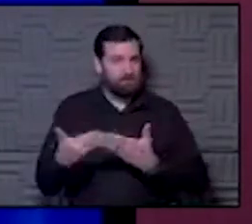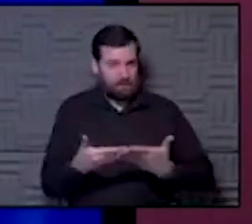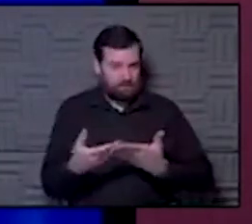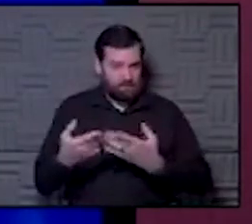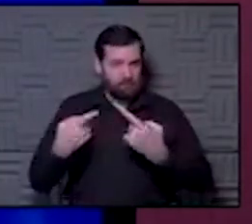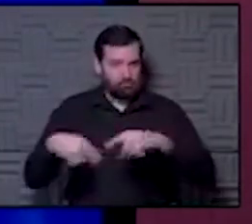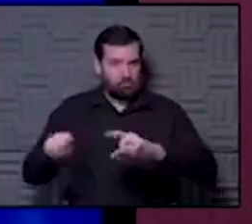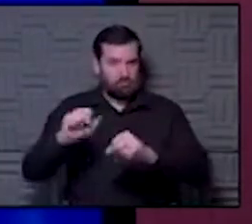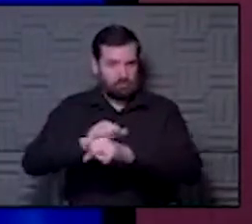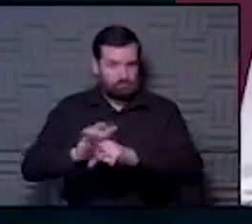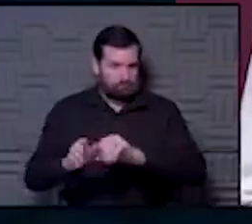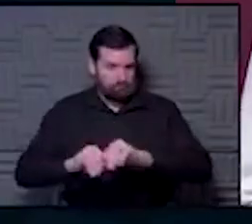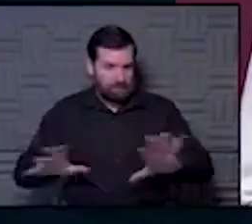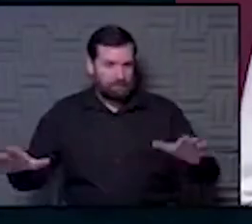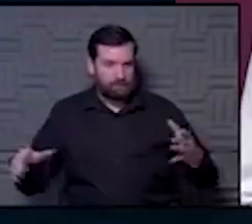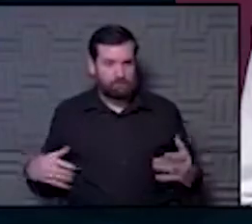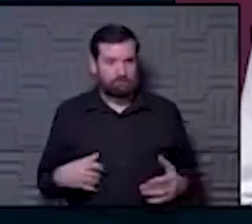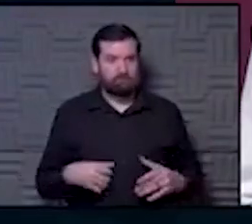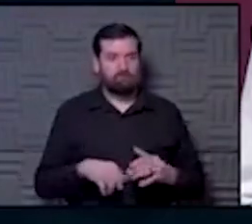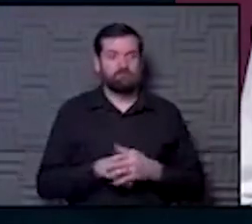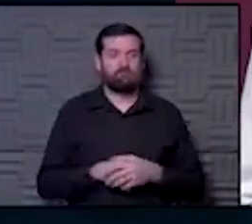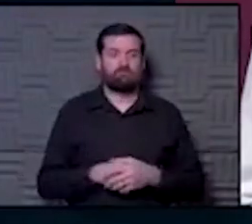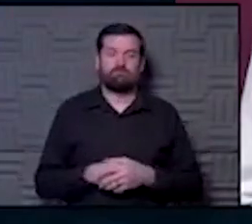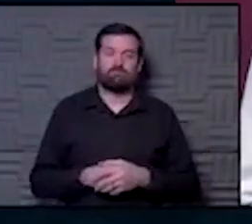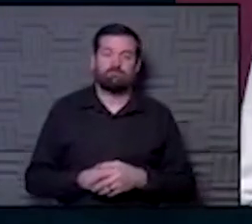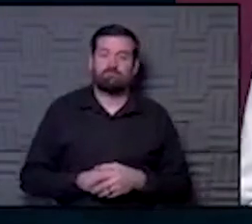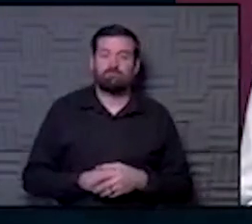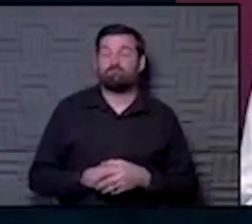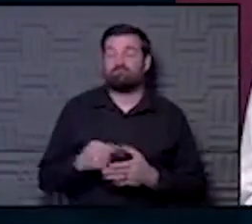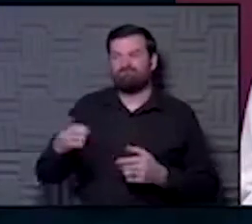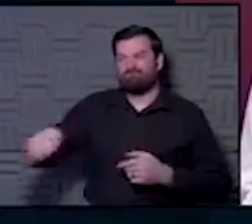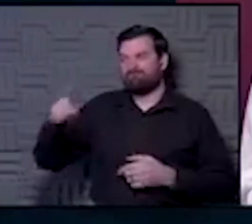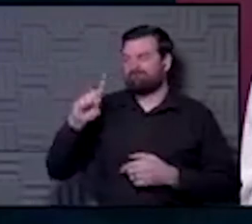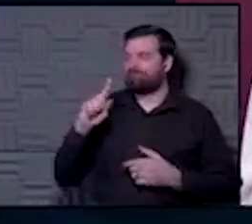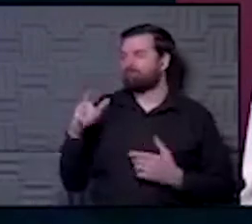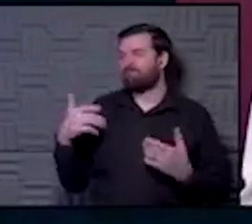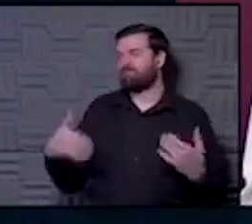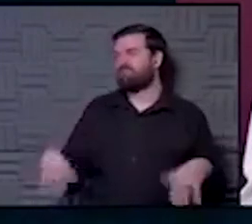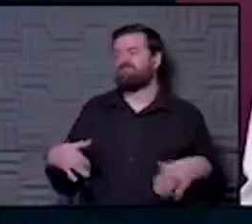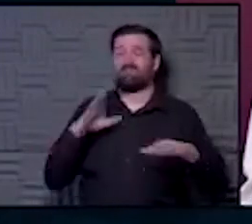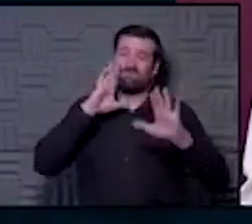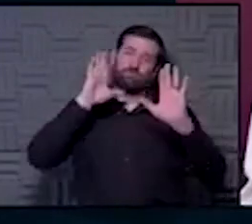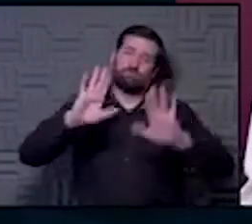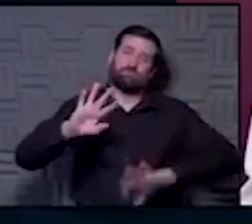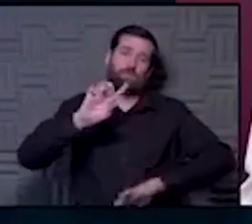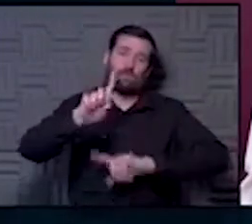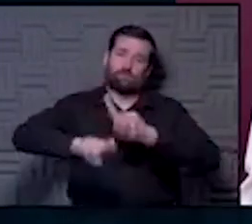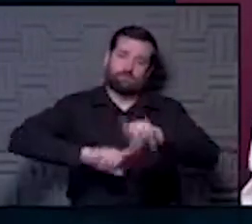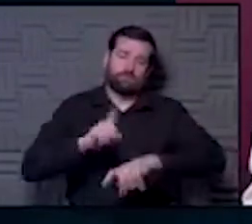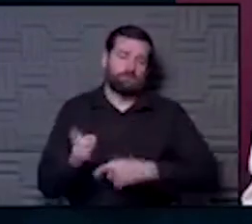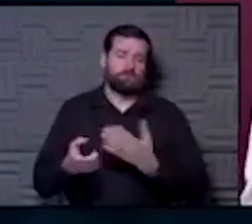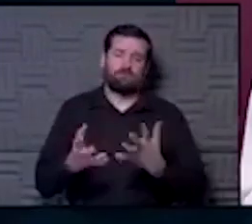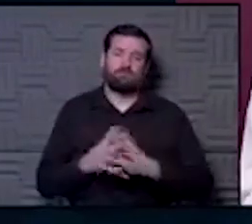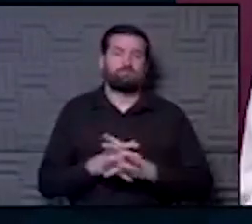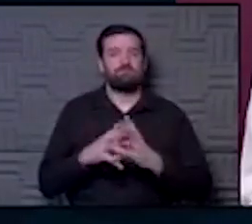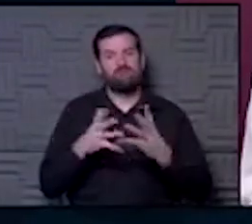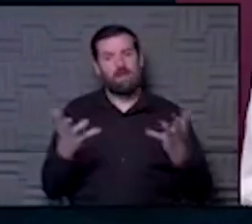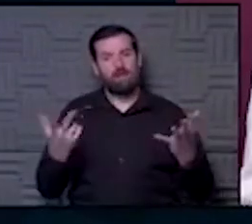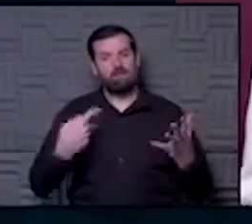a pandemic? Okay, Dr. Ault, I'm going to start with you. We're going to let every one of our panelists swing at that one because that's sort of, I mean, that's just a great question, well-framed, and has